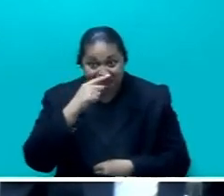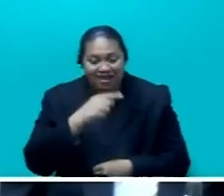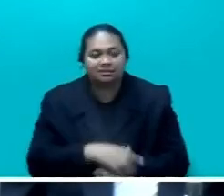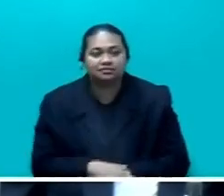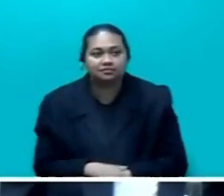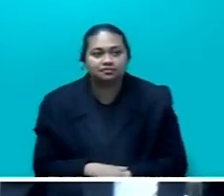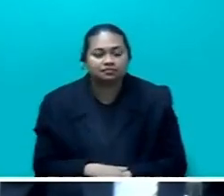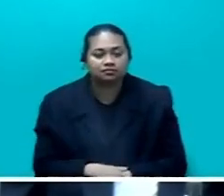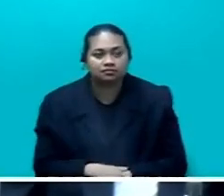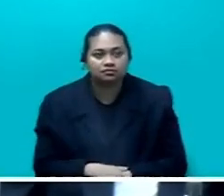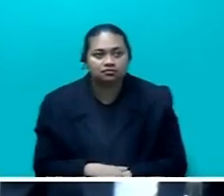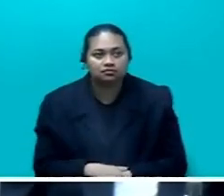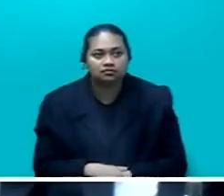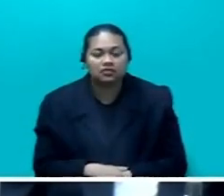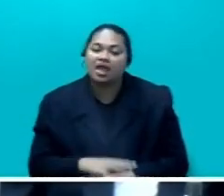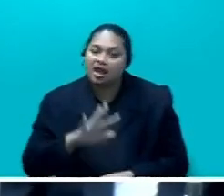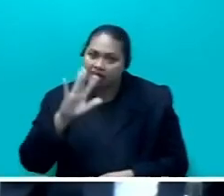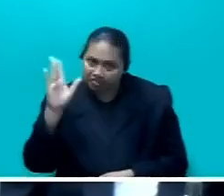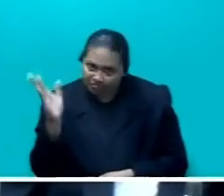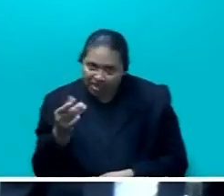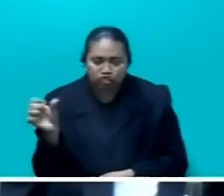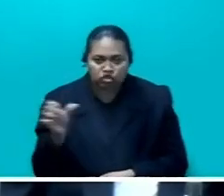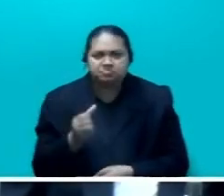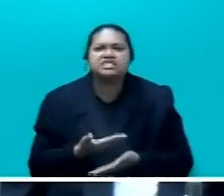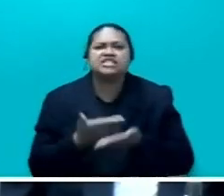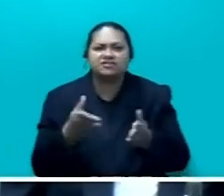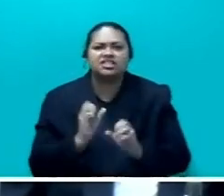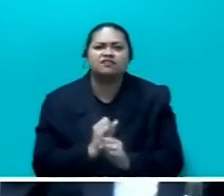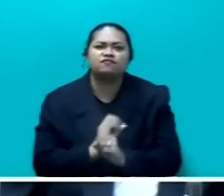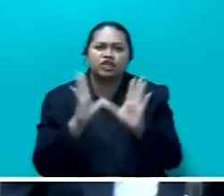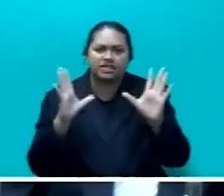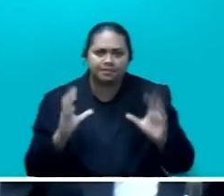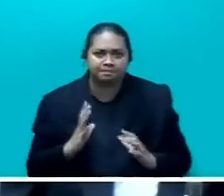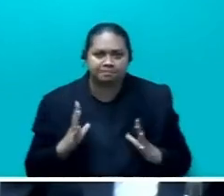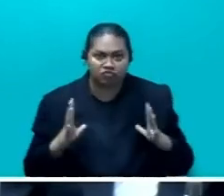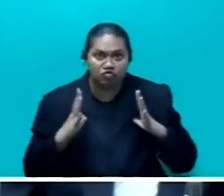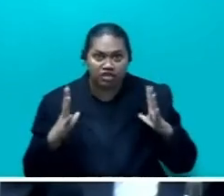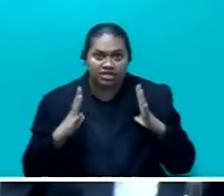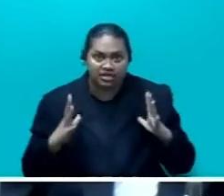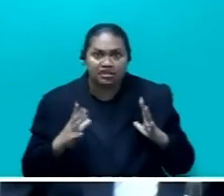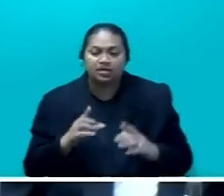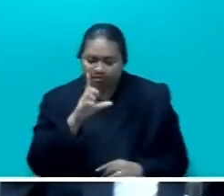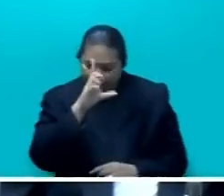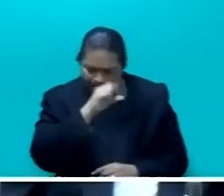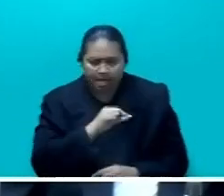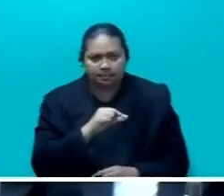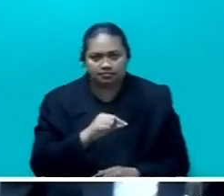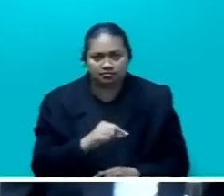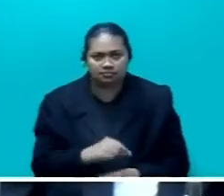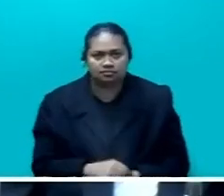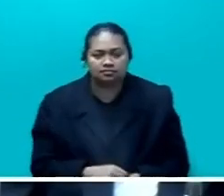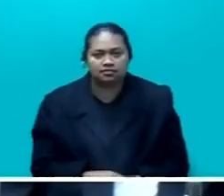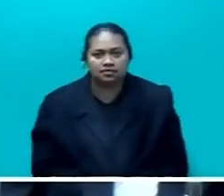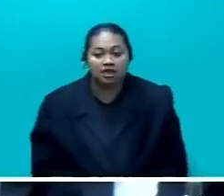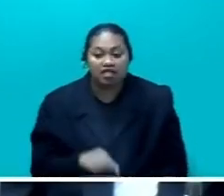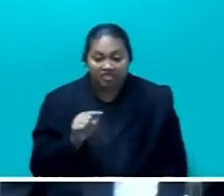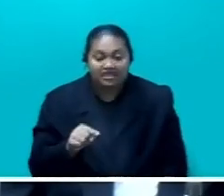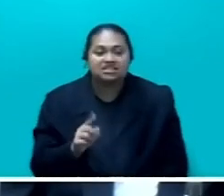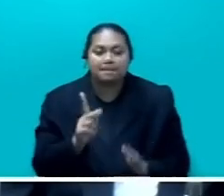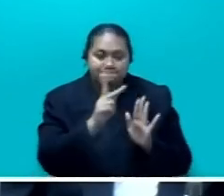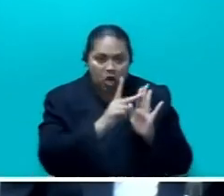And they have to be granted the liberty in all fairness. So this is a policy that government wants to look at